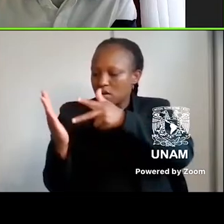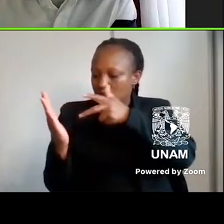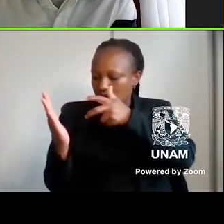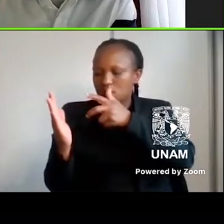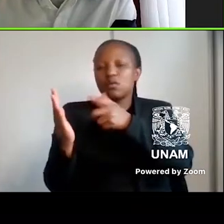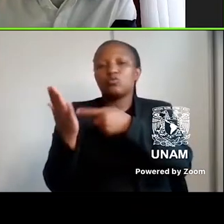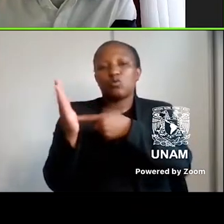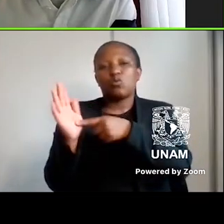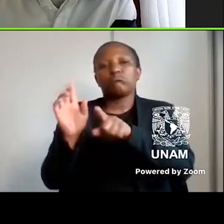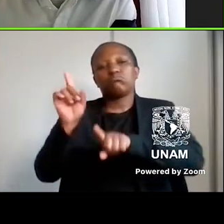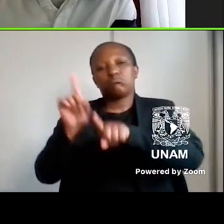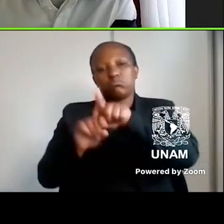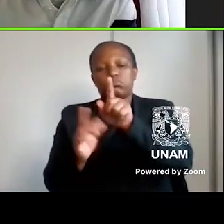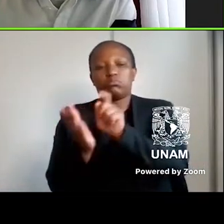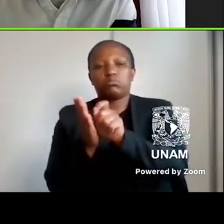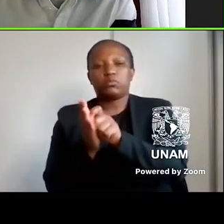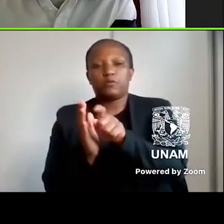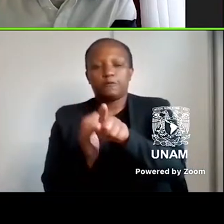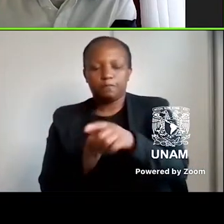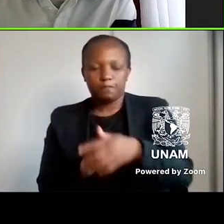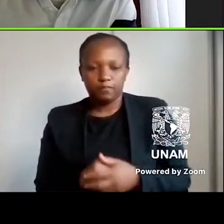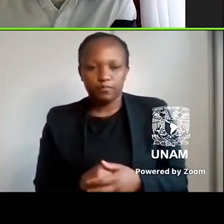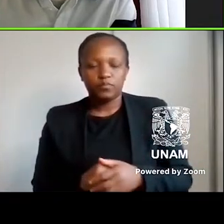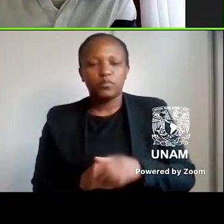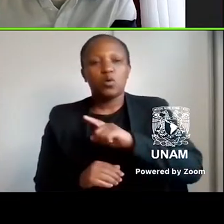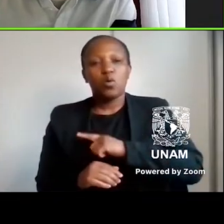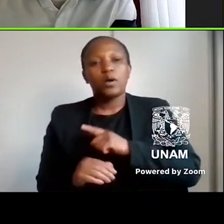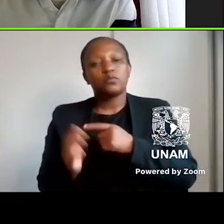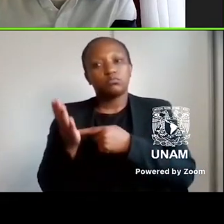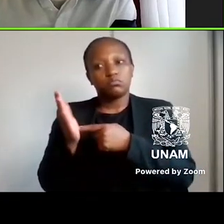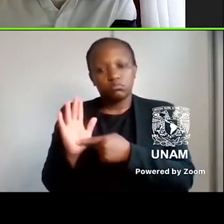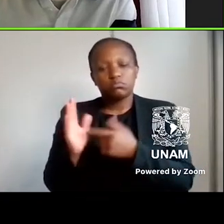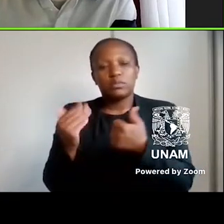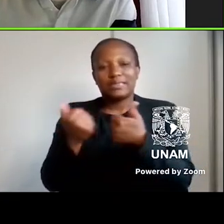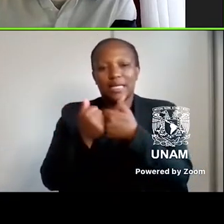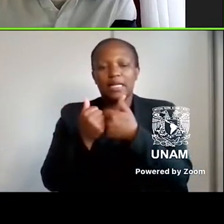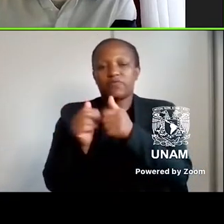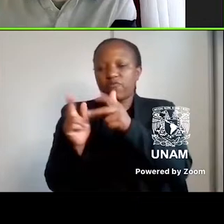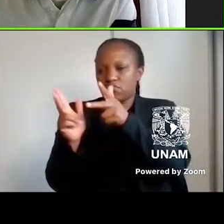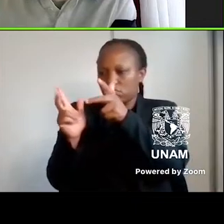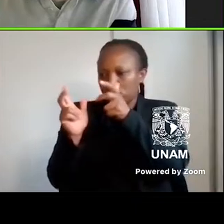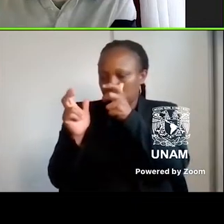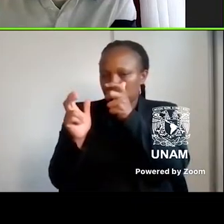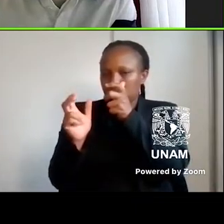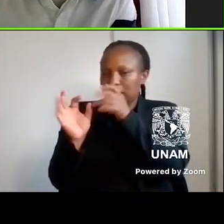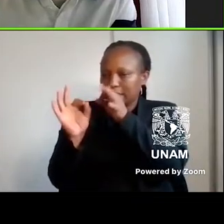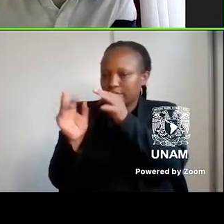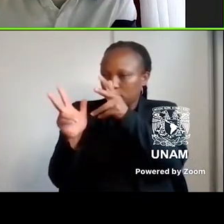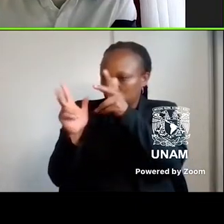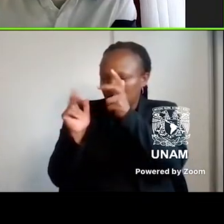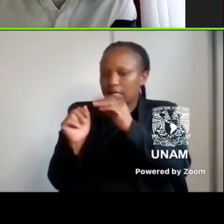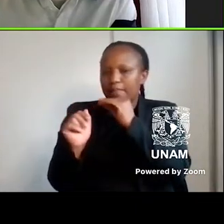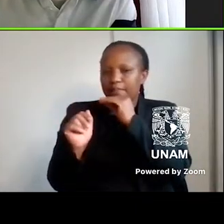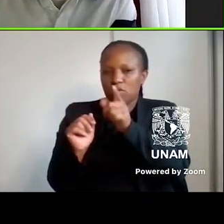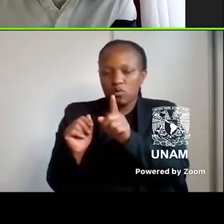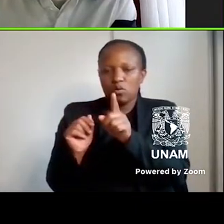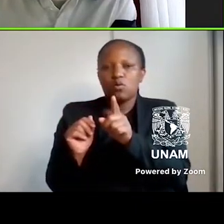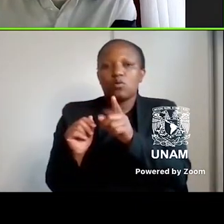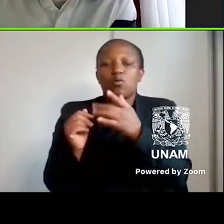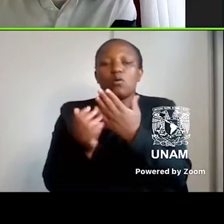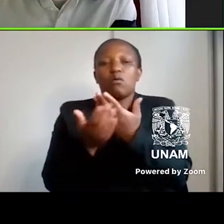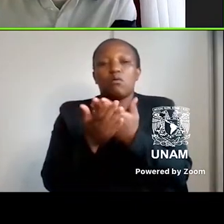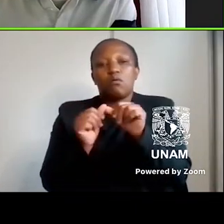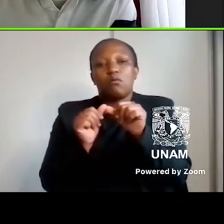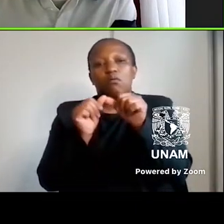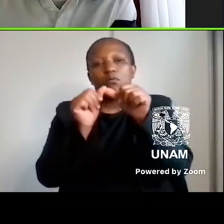part of the success of her reading is also to recognize the shortcomings of her own interpretations, or as she puts it, the complete impossibility of